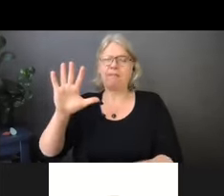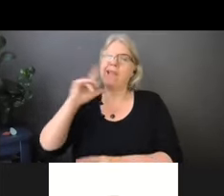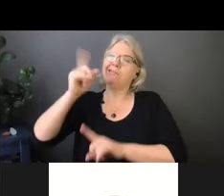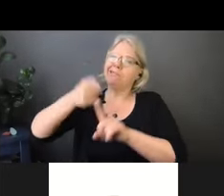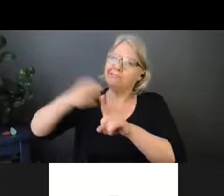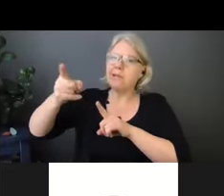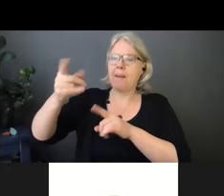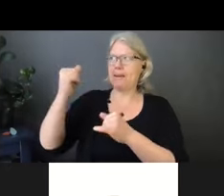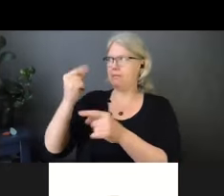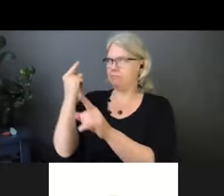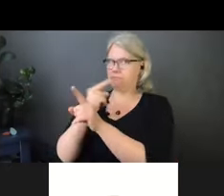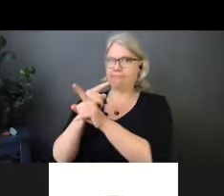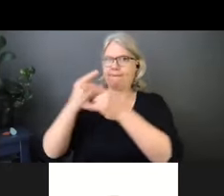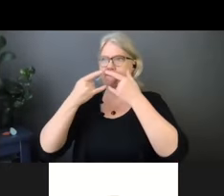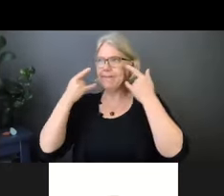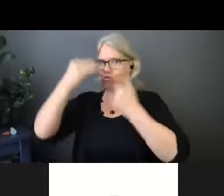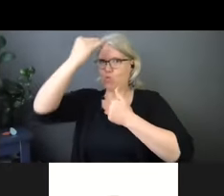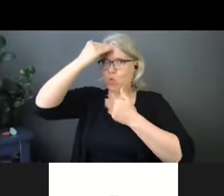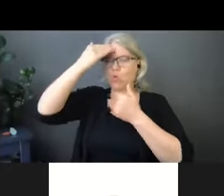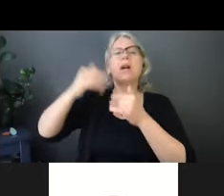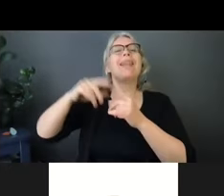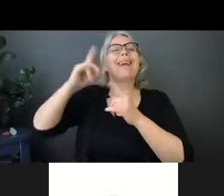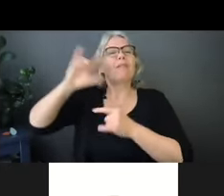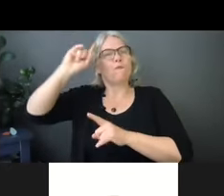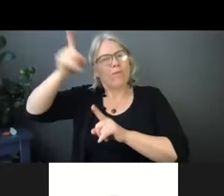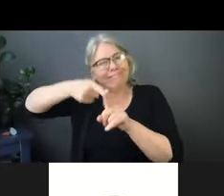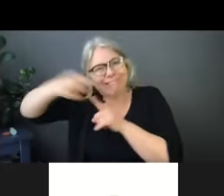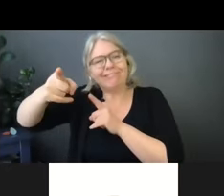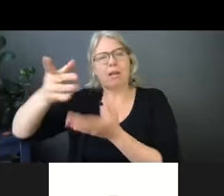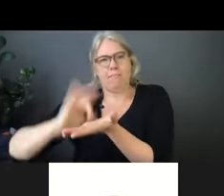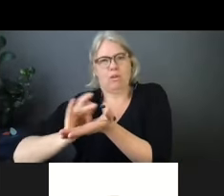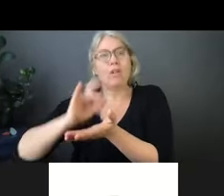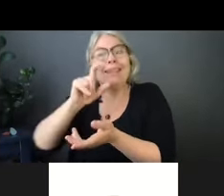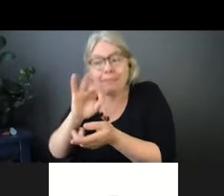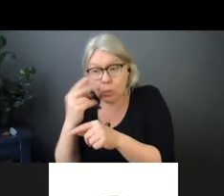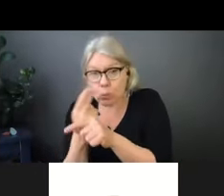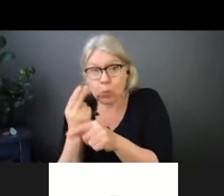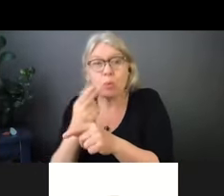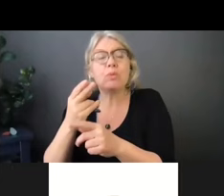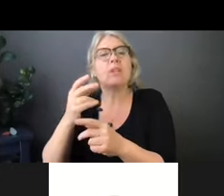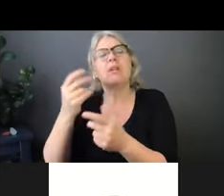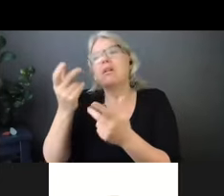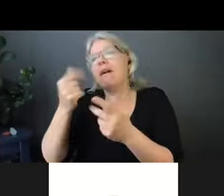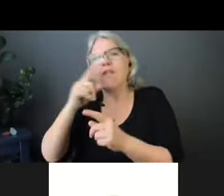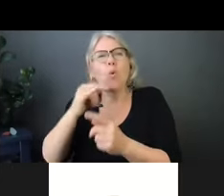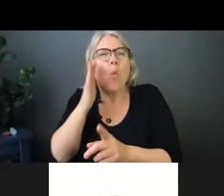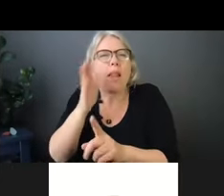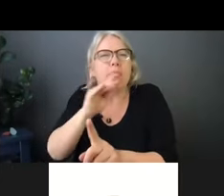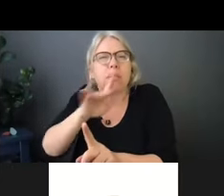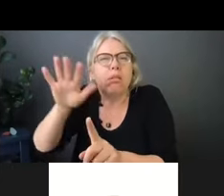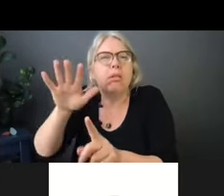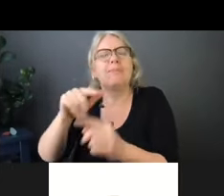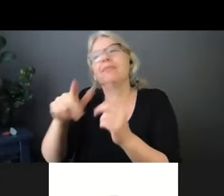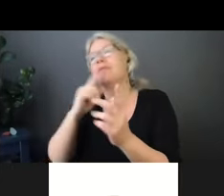mask. And that's for that aerosol generation medical procedure. So trach suctioning, CPAP, BiPAP,